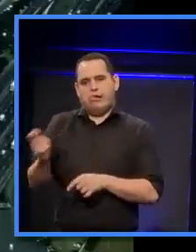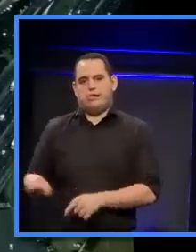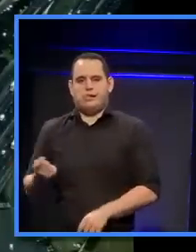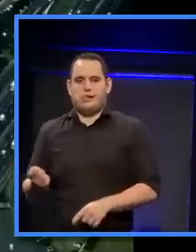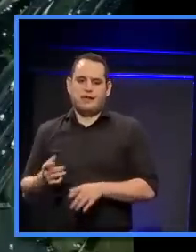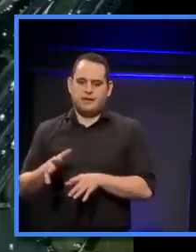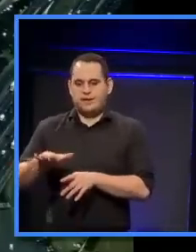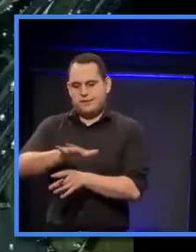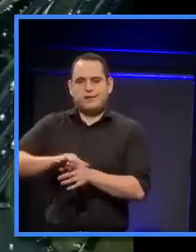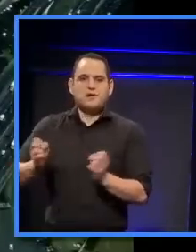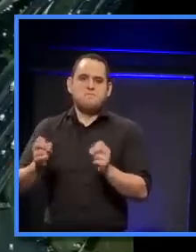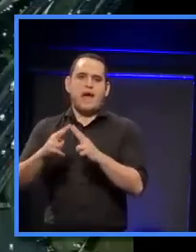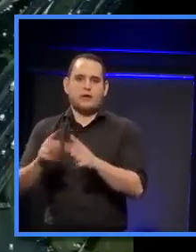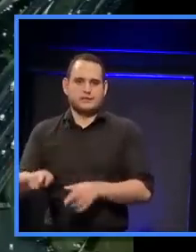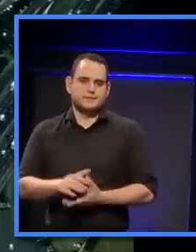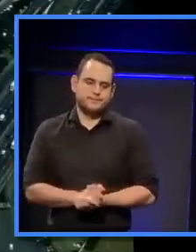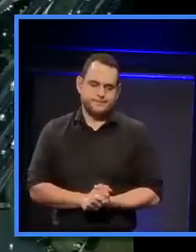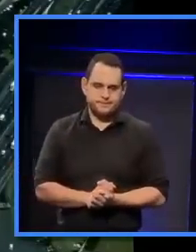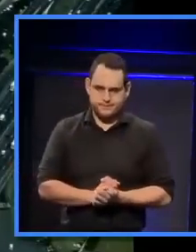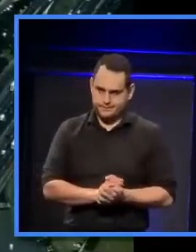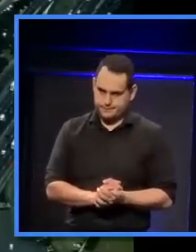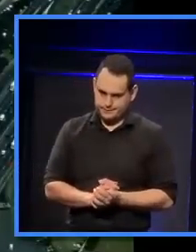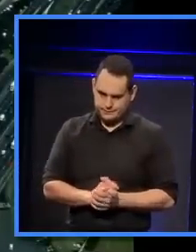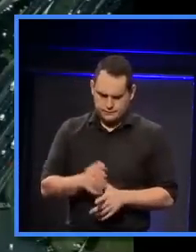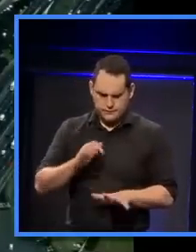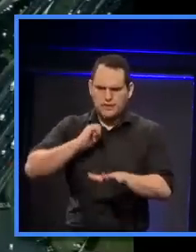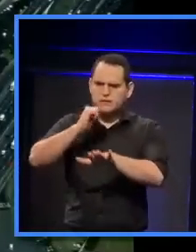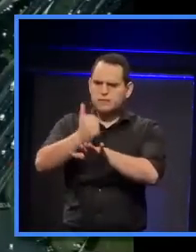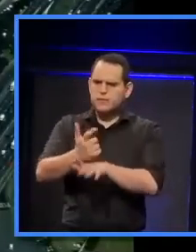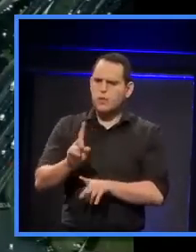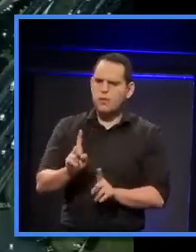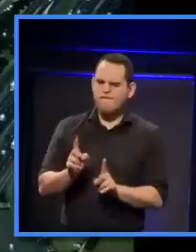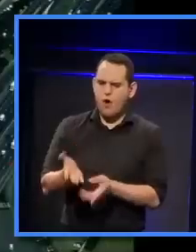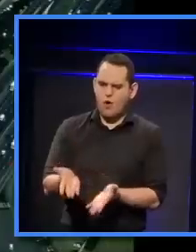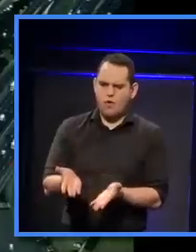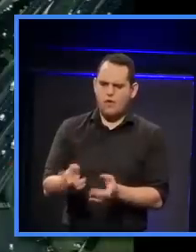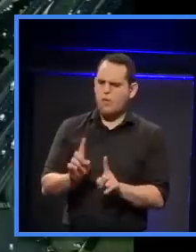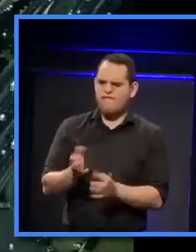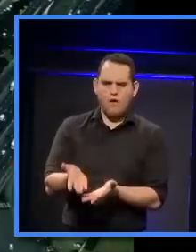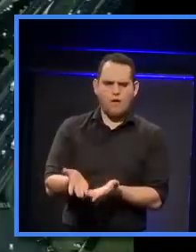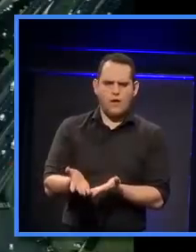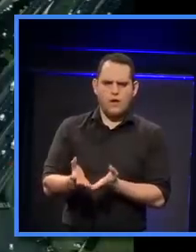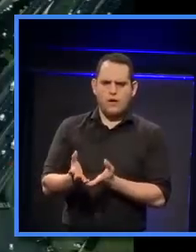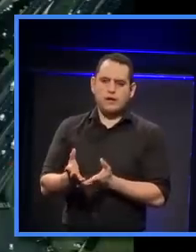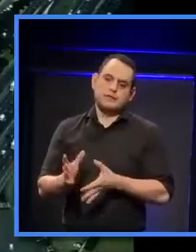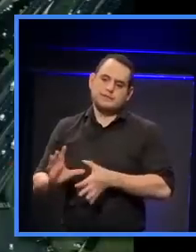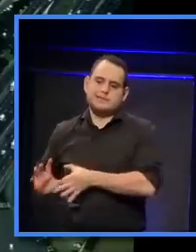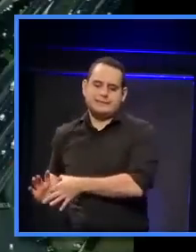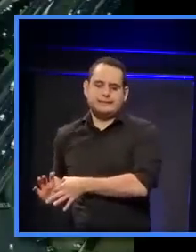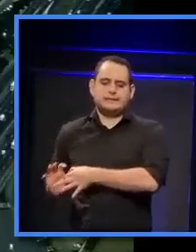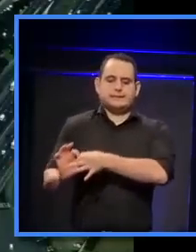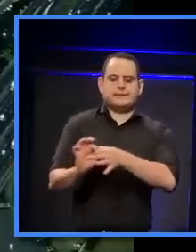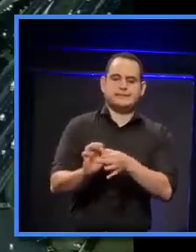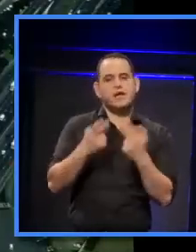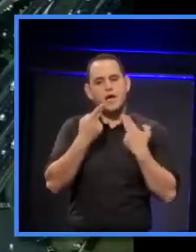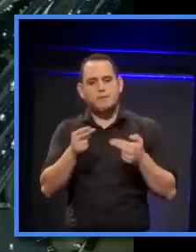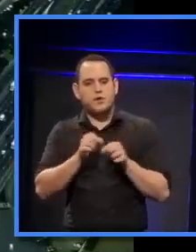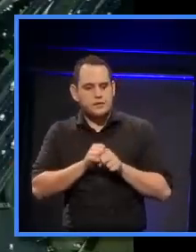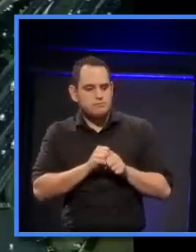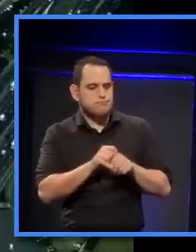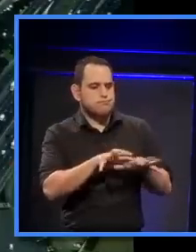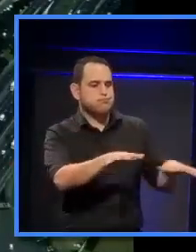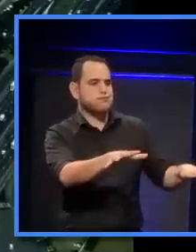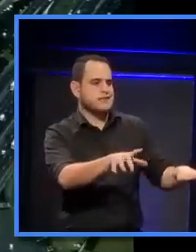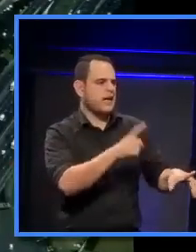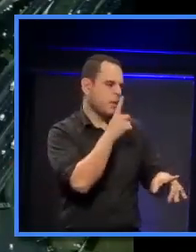So the idea of partly of putting it out here was to basically to bring music to the people and